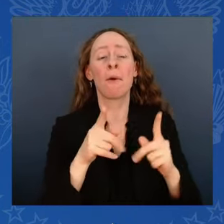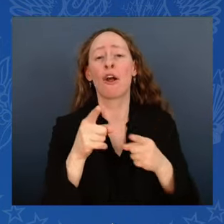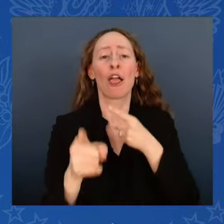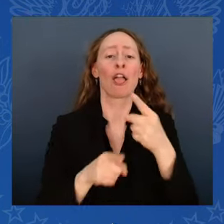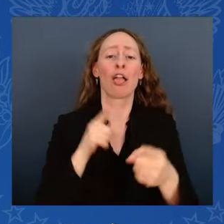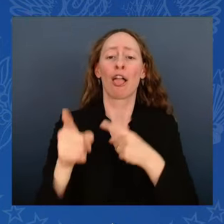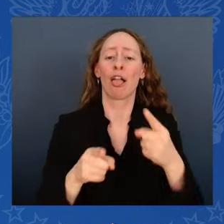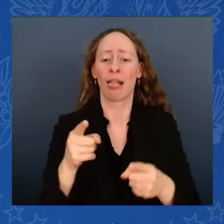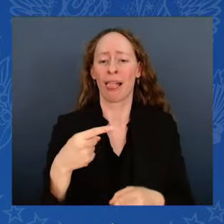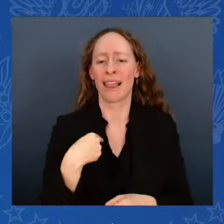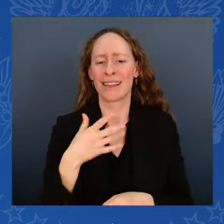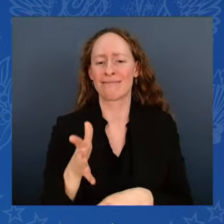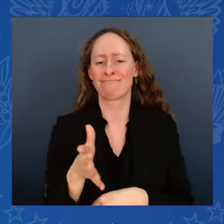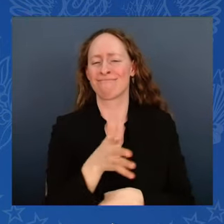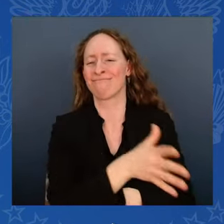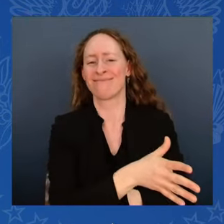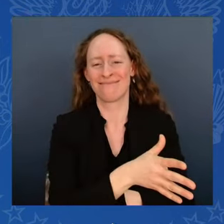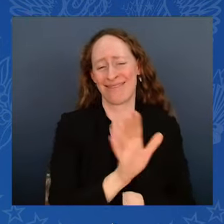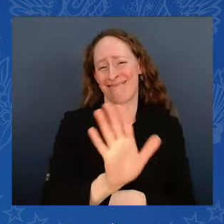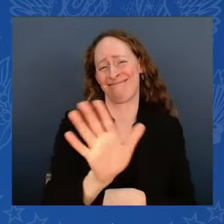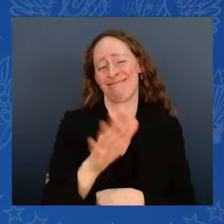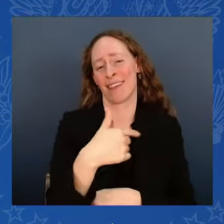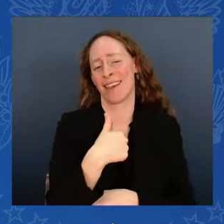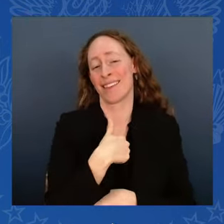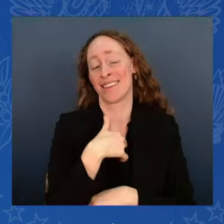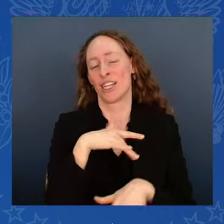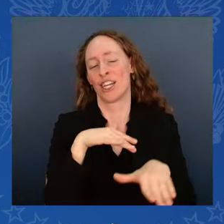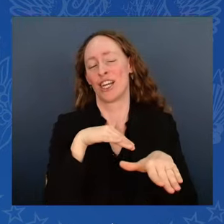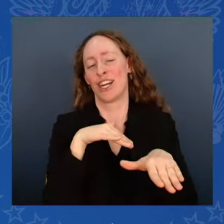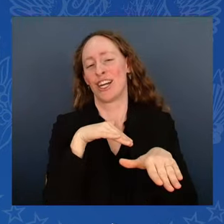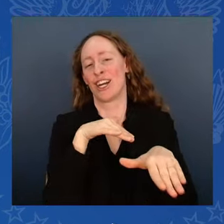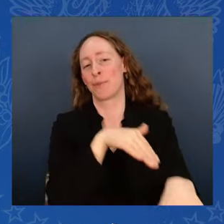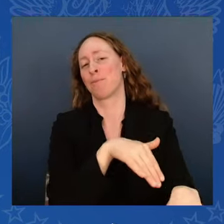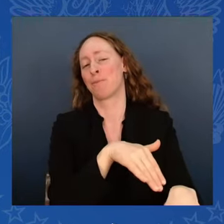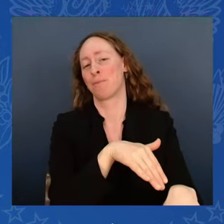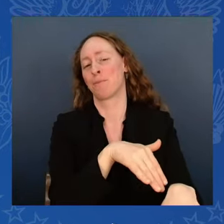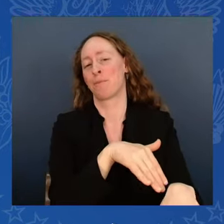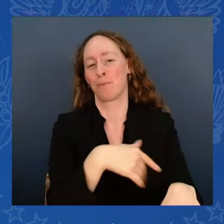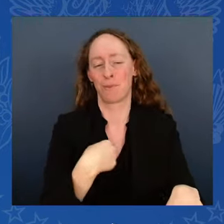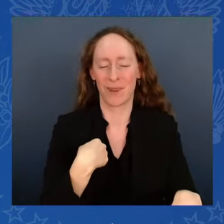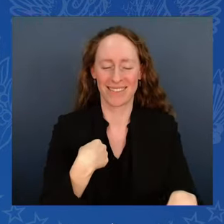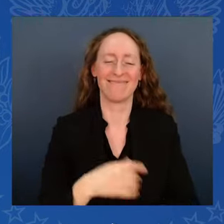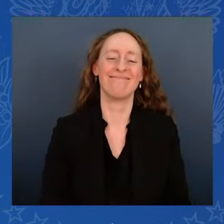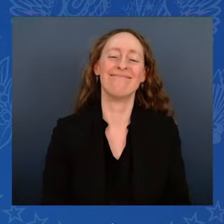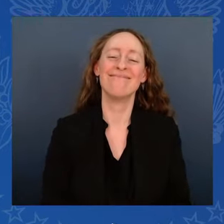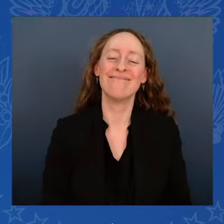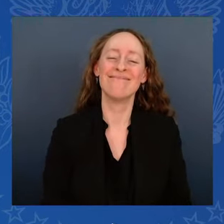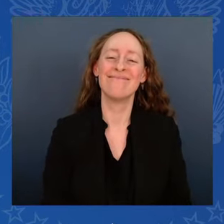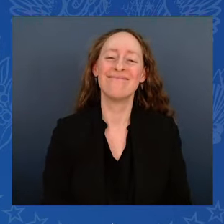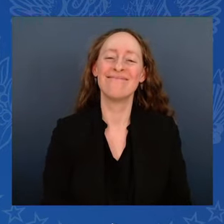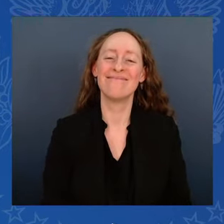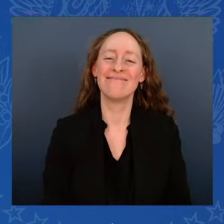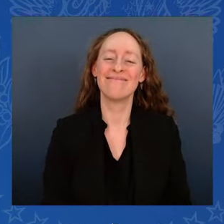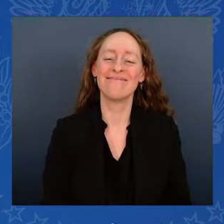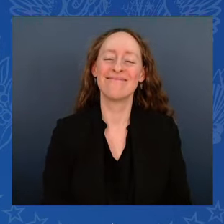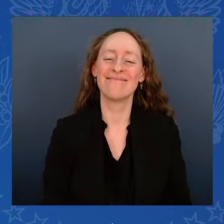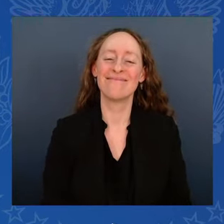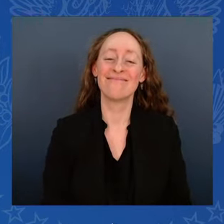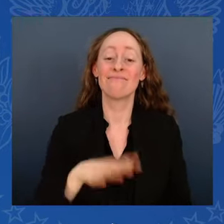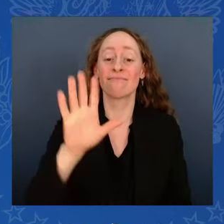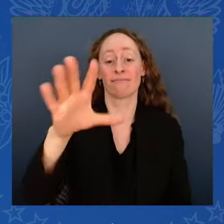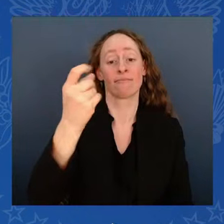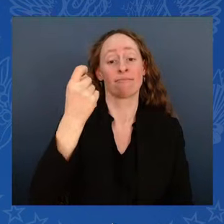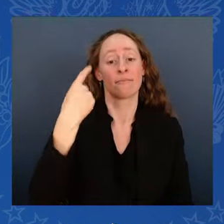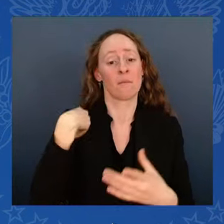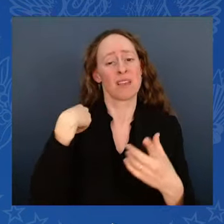power to advance what is good for all Americans and to do what is right for all of